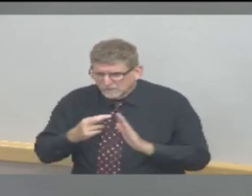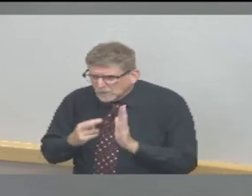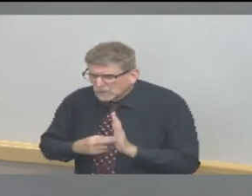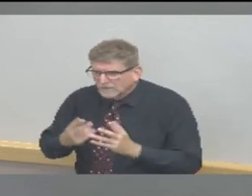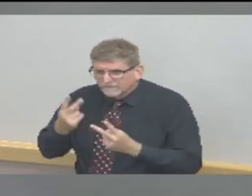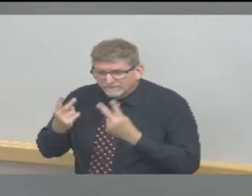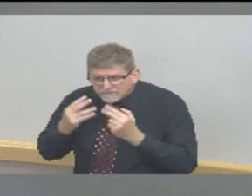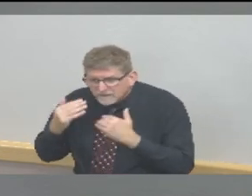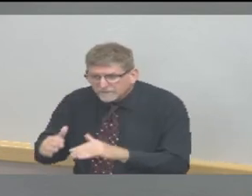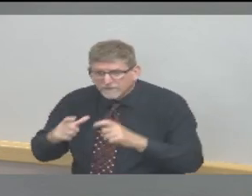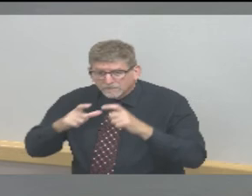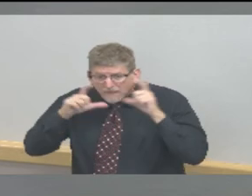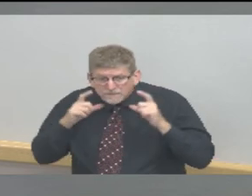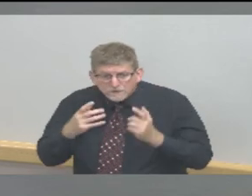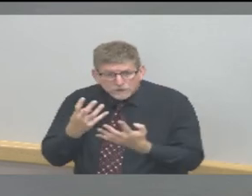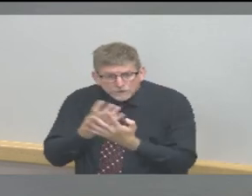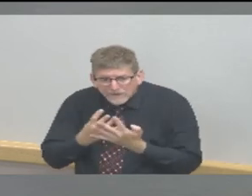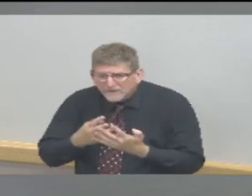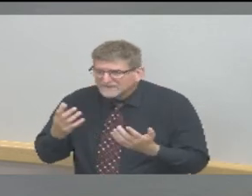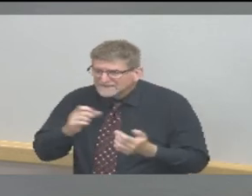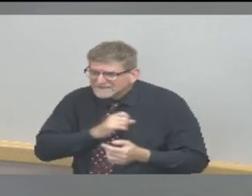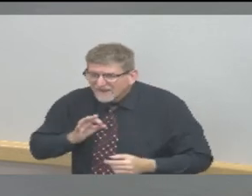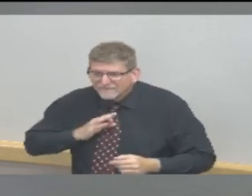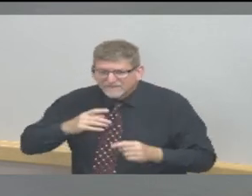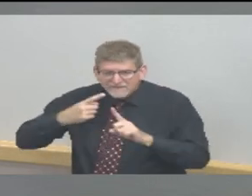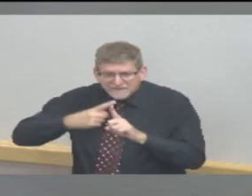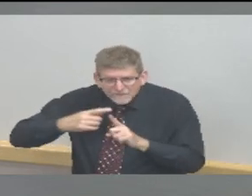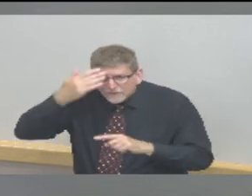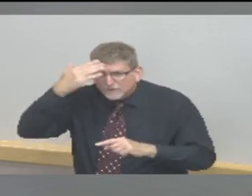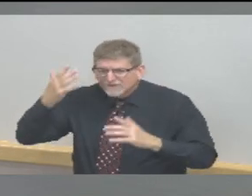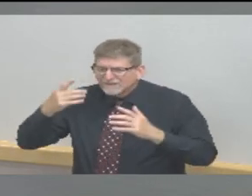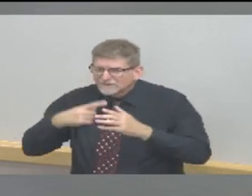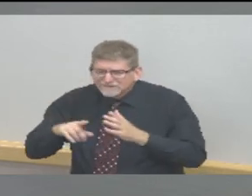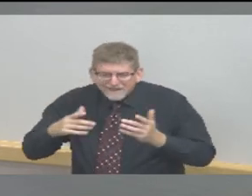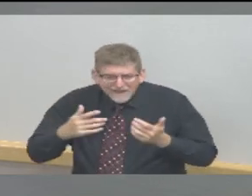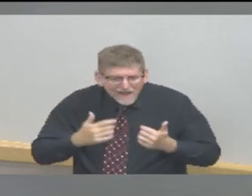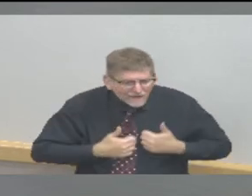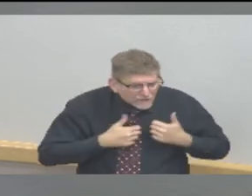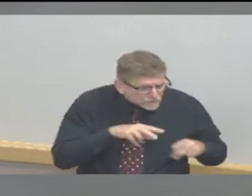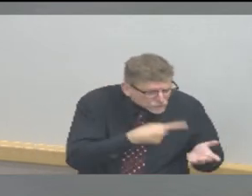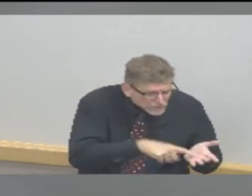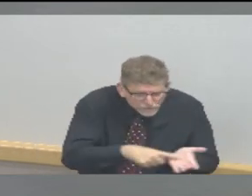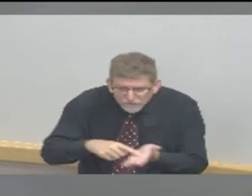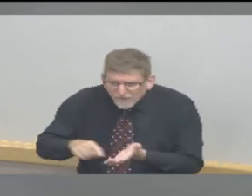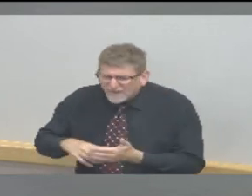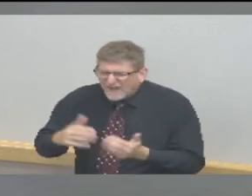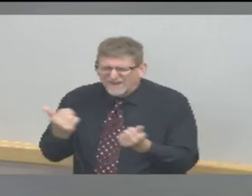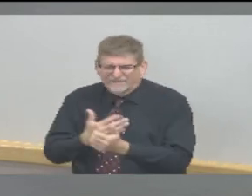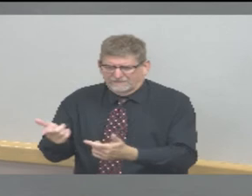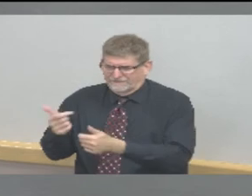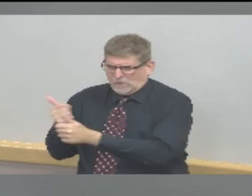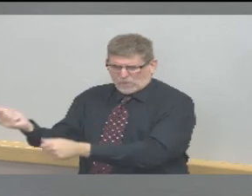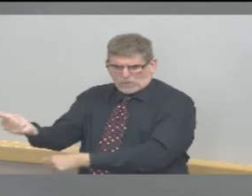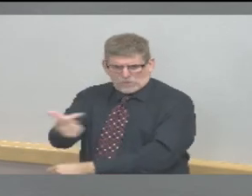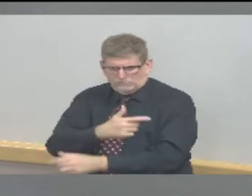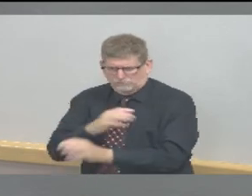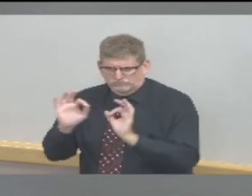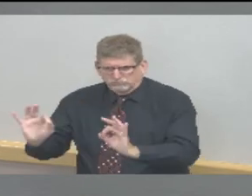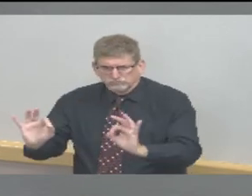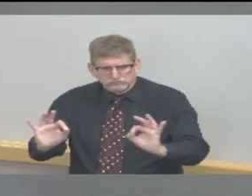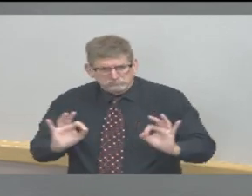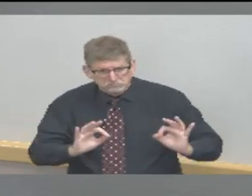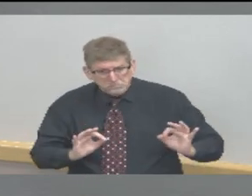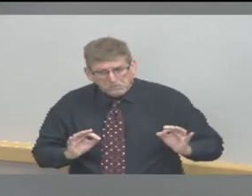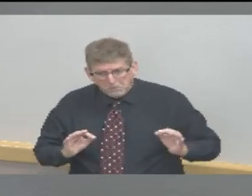staff and monitoring their residents very closely. So we hope that that trend will continue.